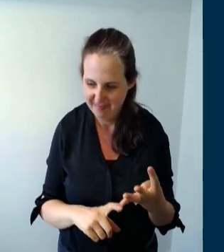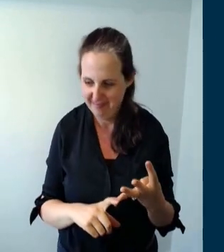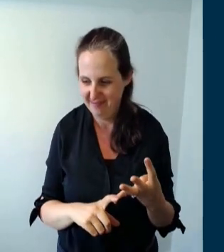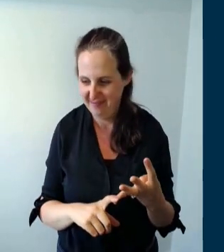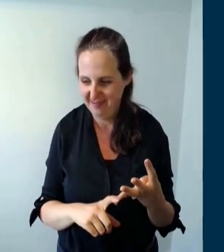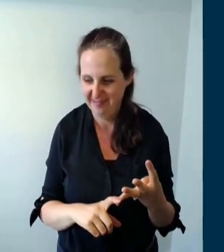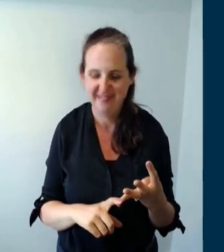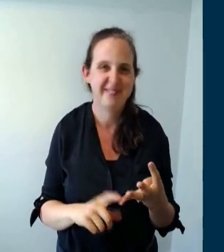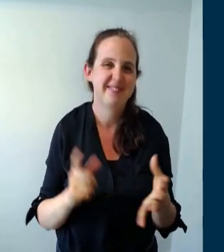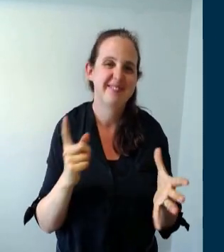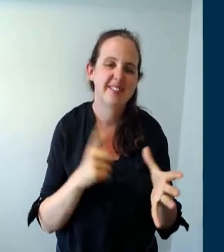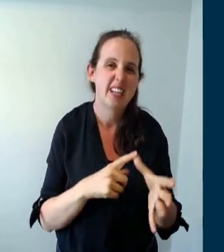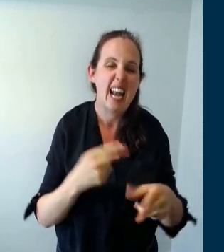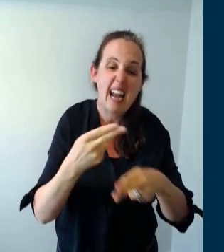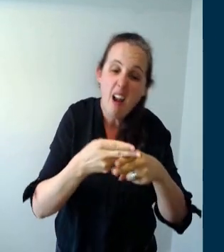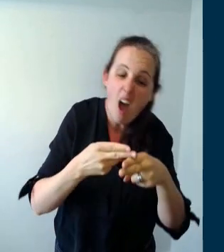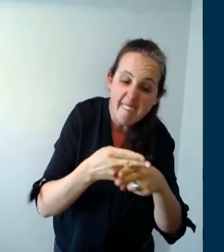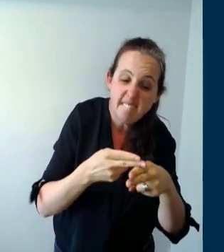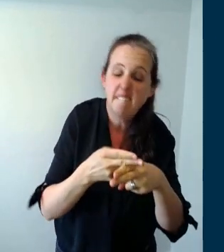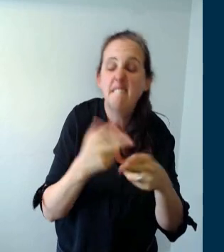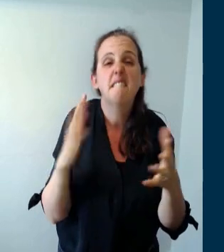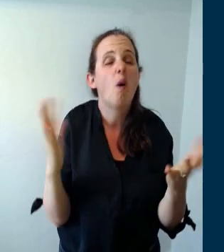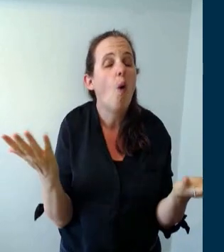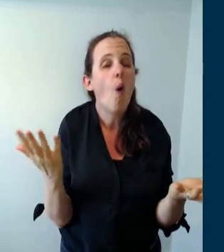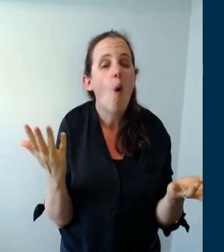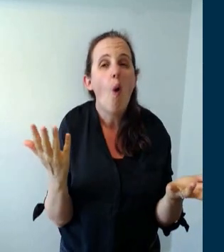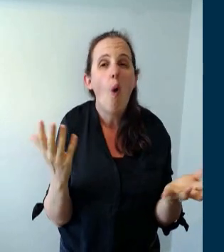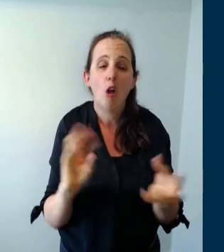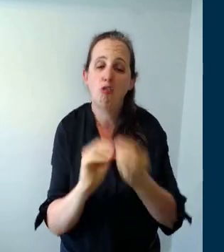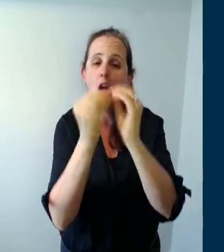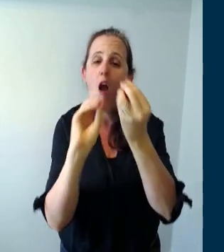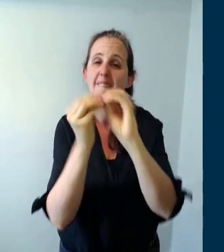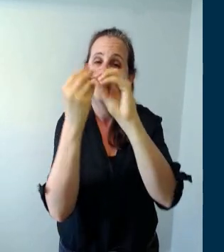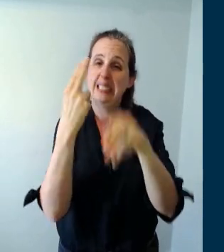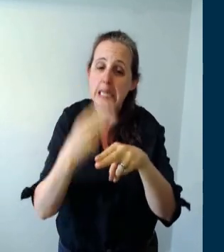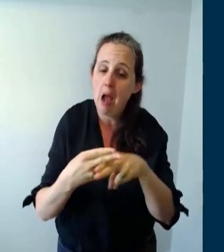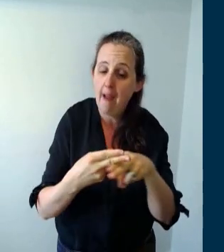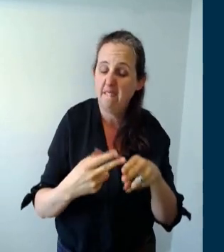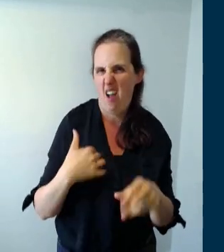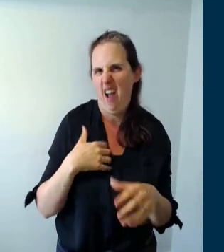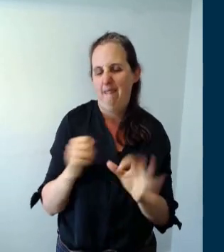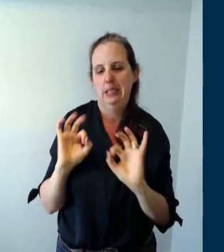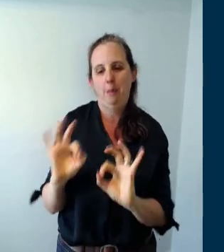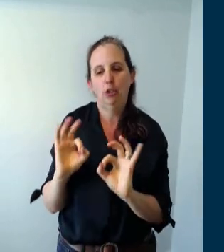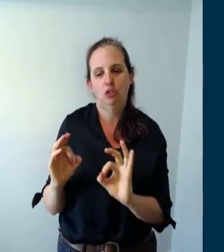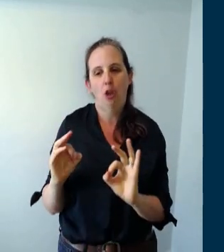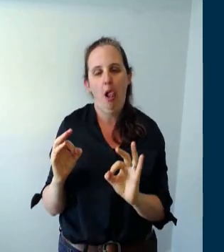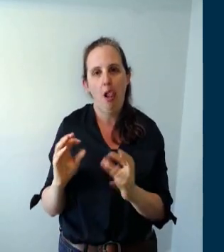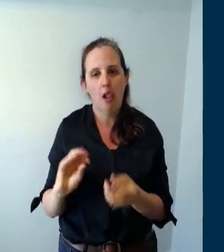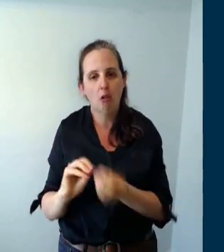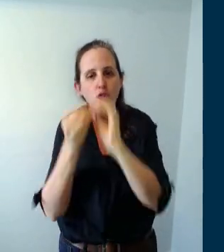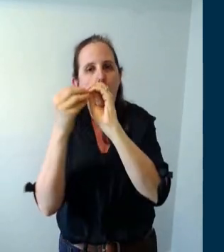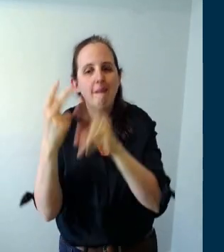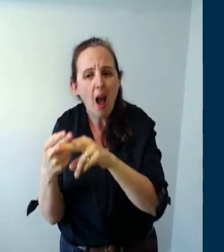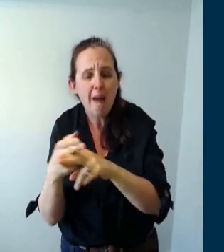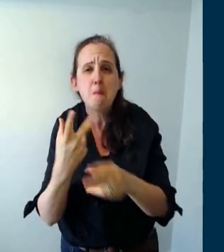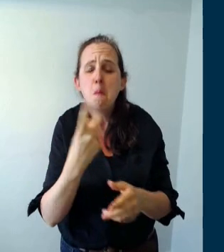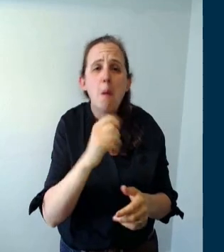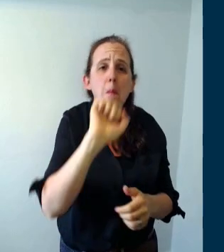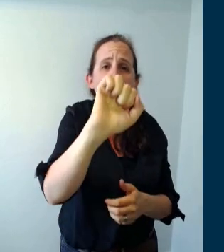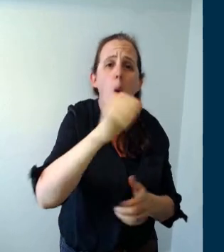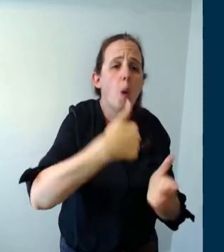uh a knife or a craft knife i've got a craft knife but a normal sharp kitchen knife